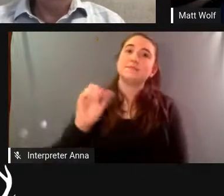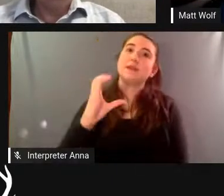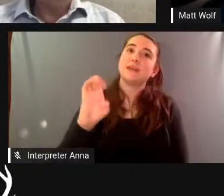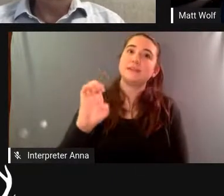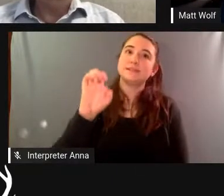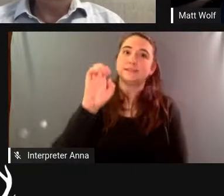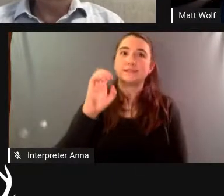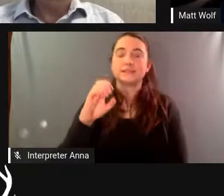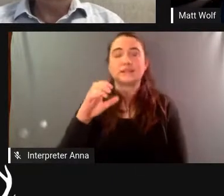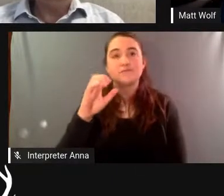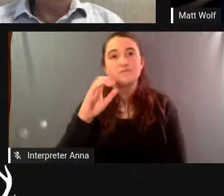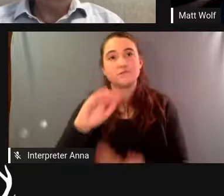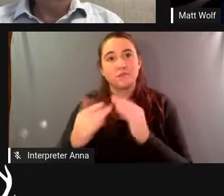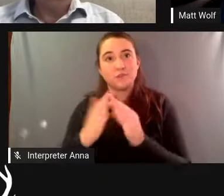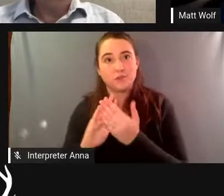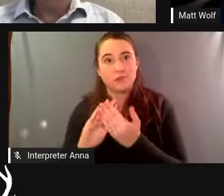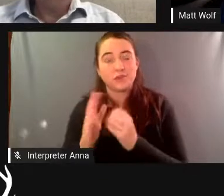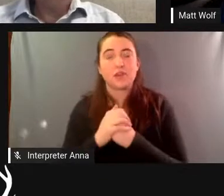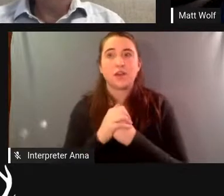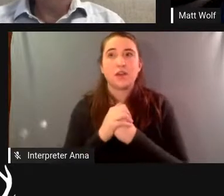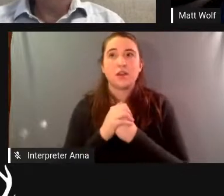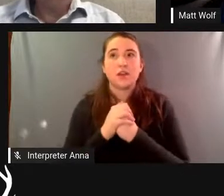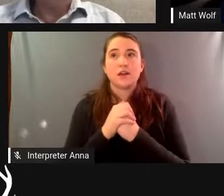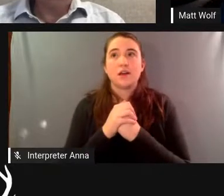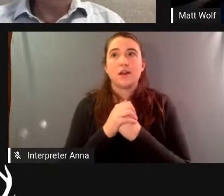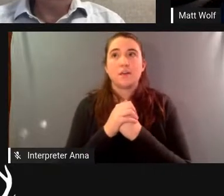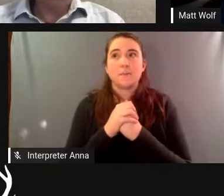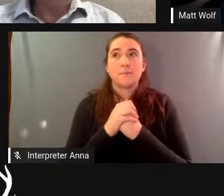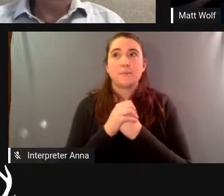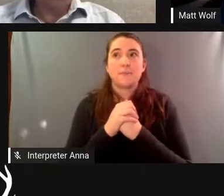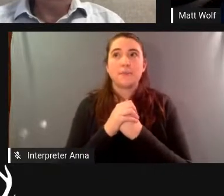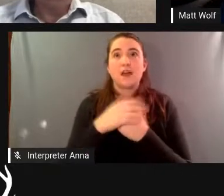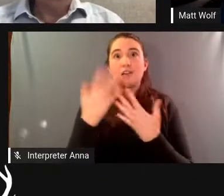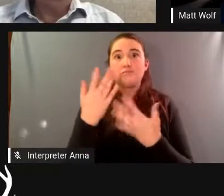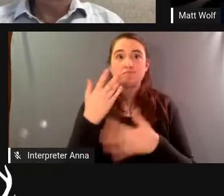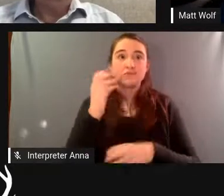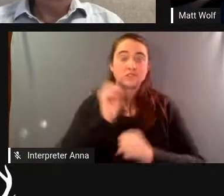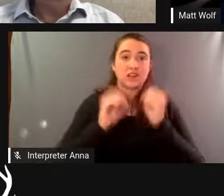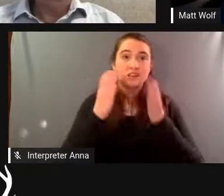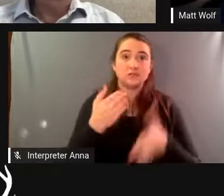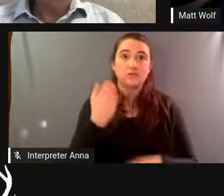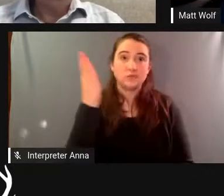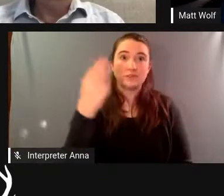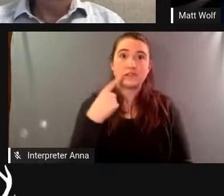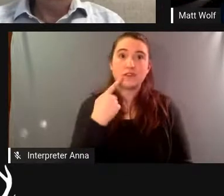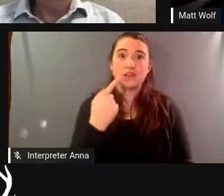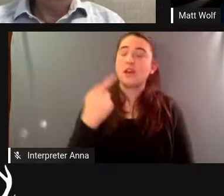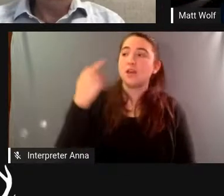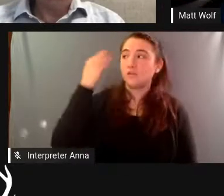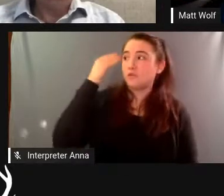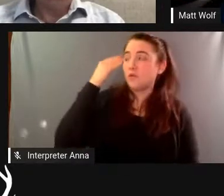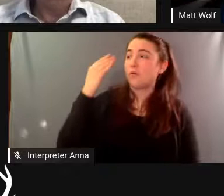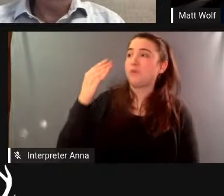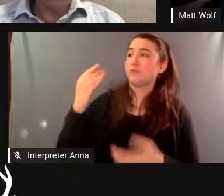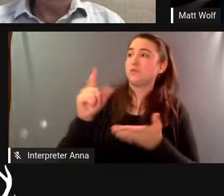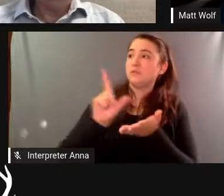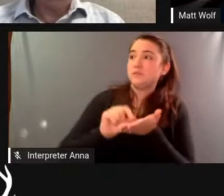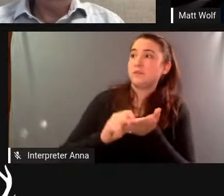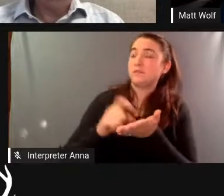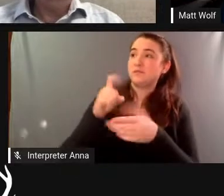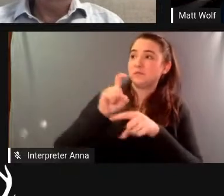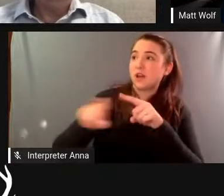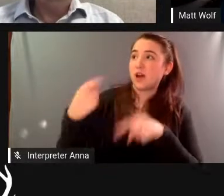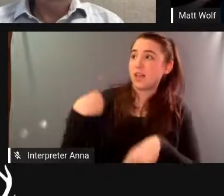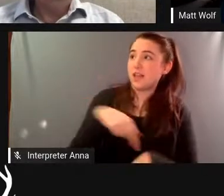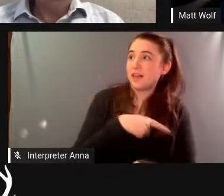we would get called by newspapers and if we didn't have anything negative to say about biosphere 2 they said could you suggest someone who